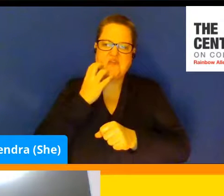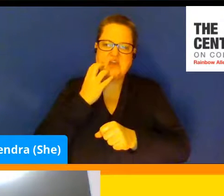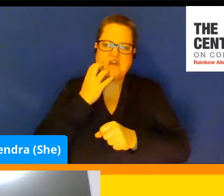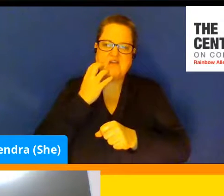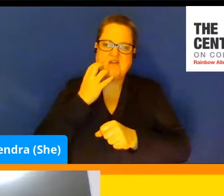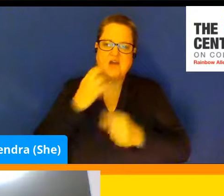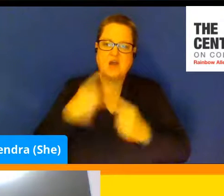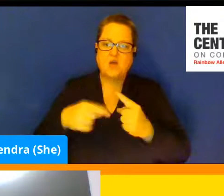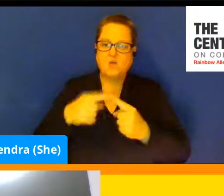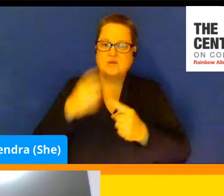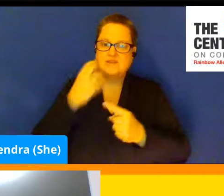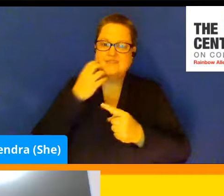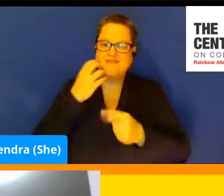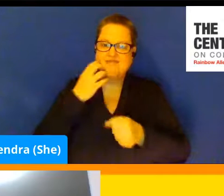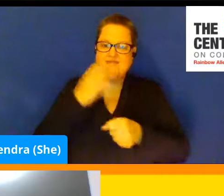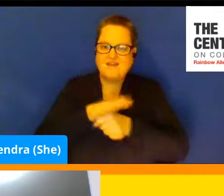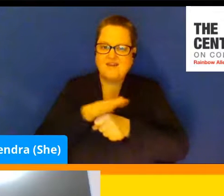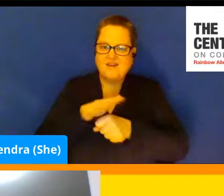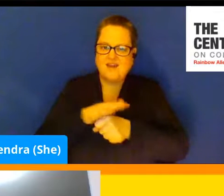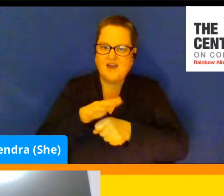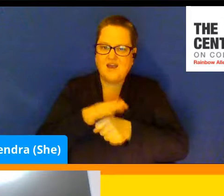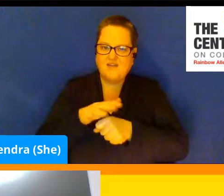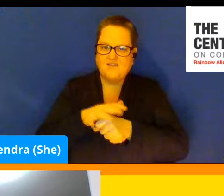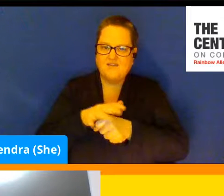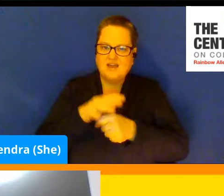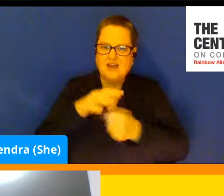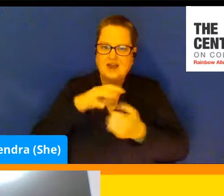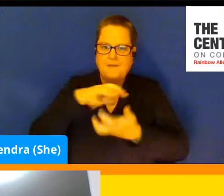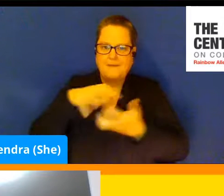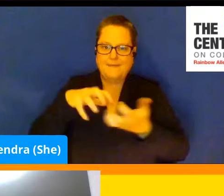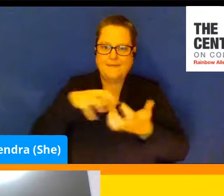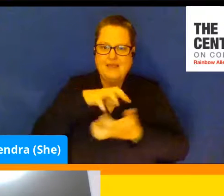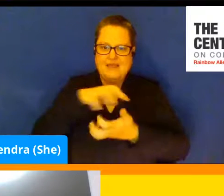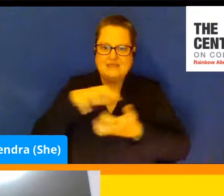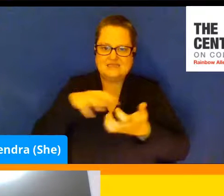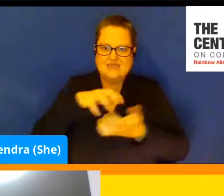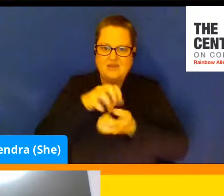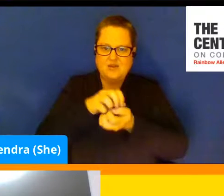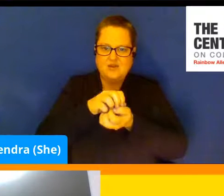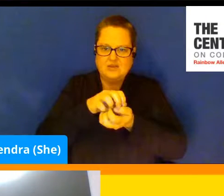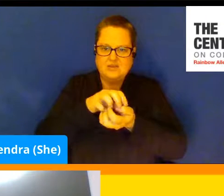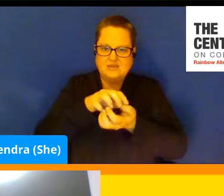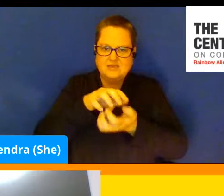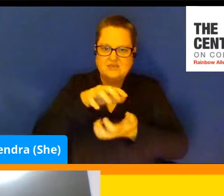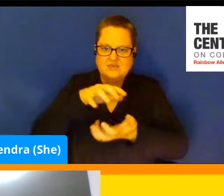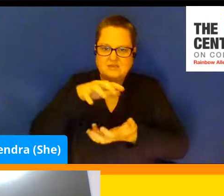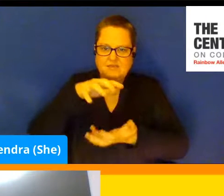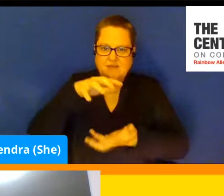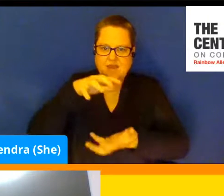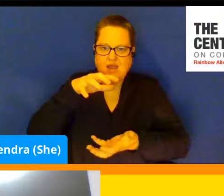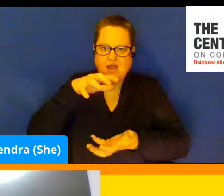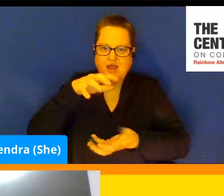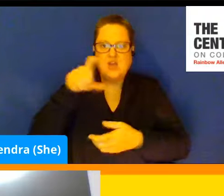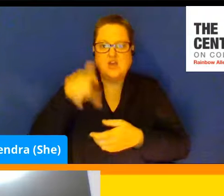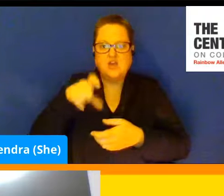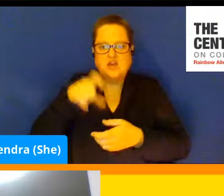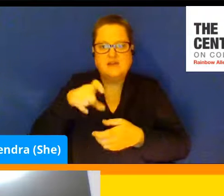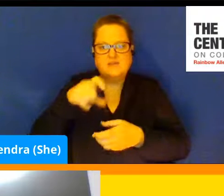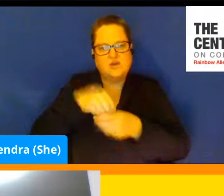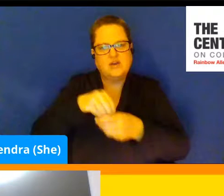enough, it's all going to mix together and expand. And we will have to put this in the freezer afterwards.